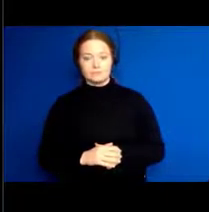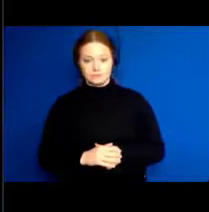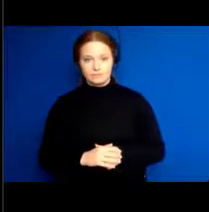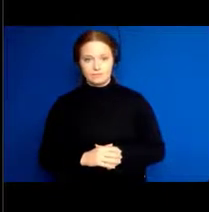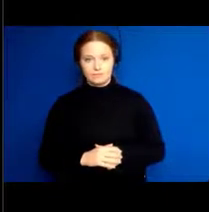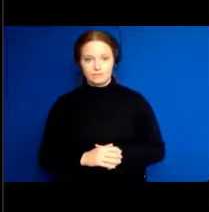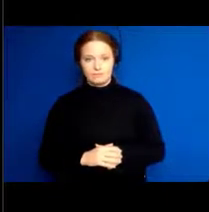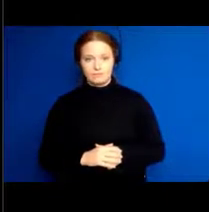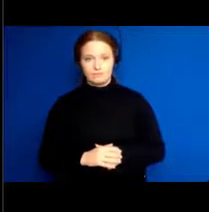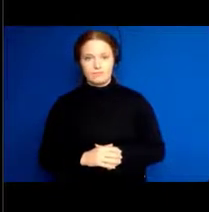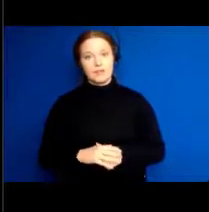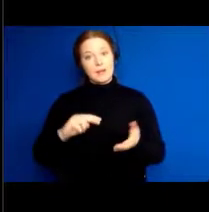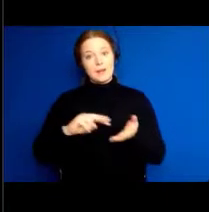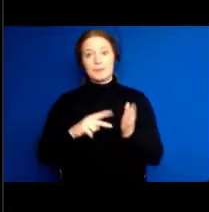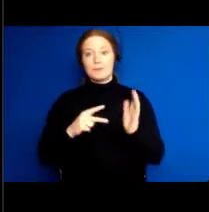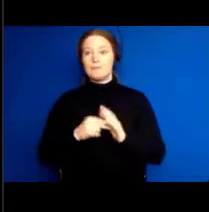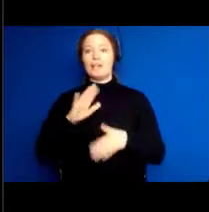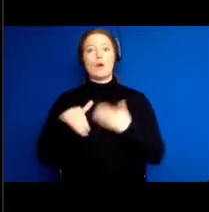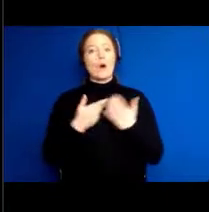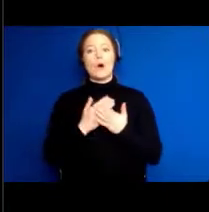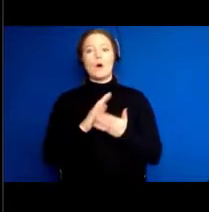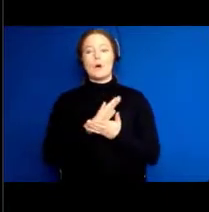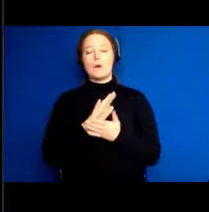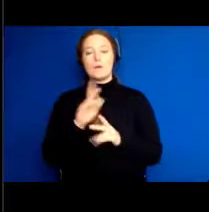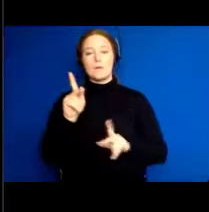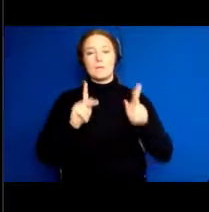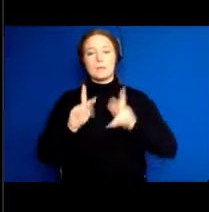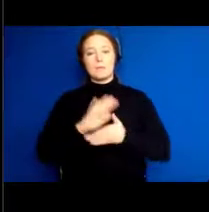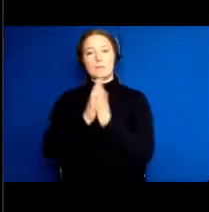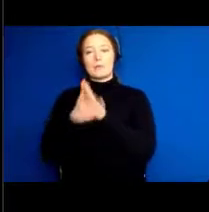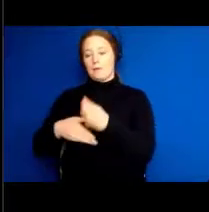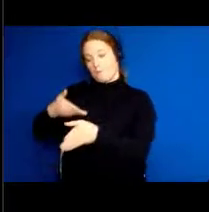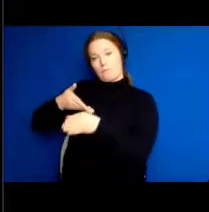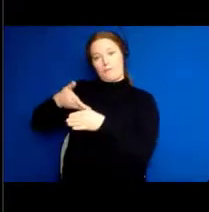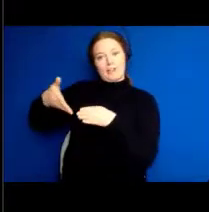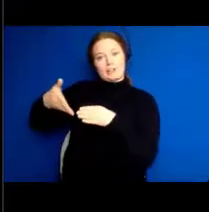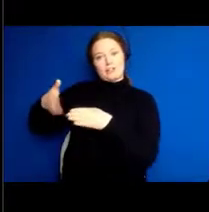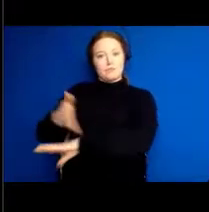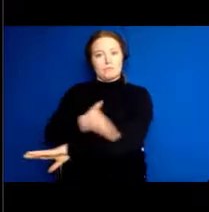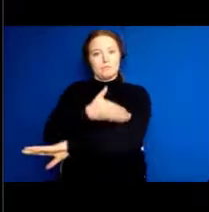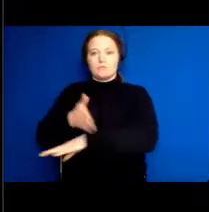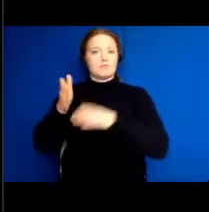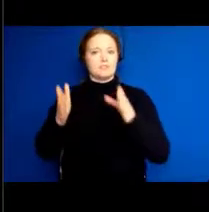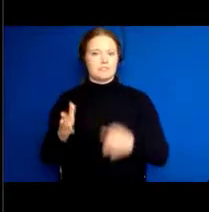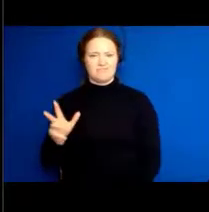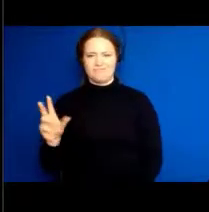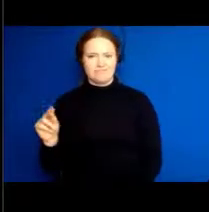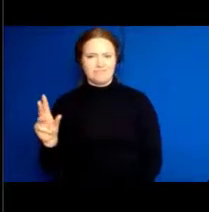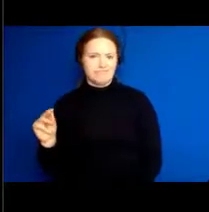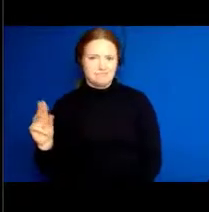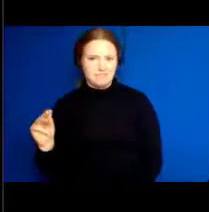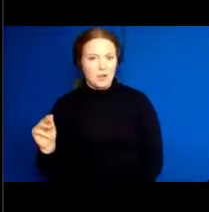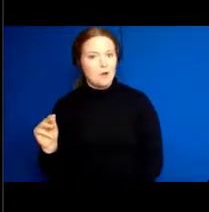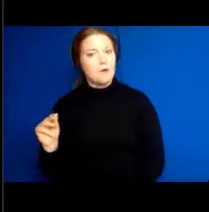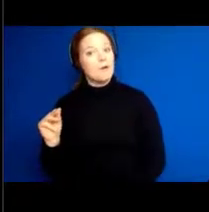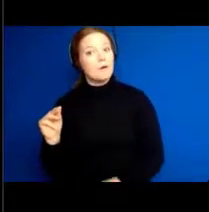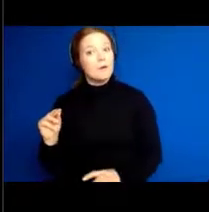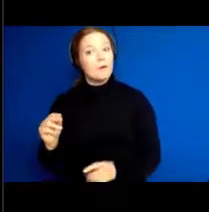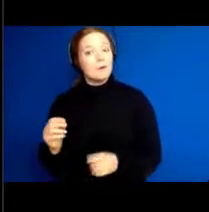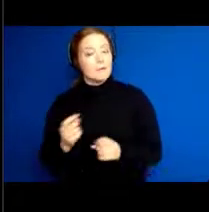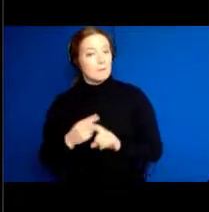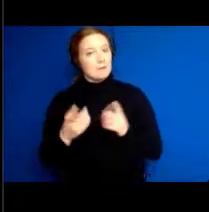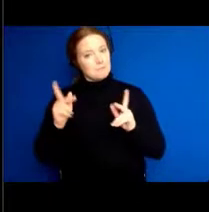But there's it's actually something that a lot of people do do, even if they're not a